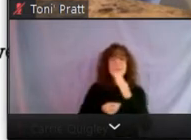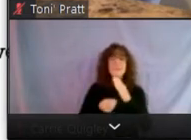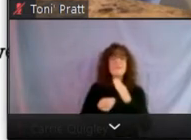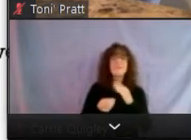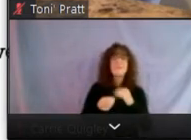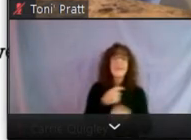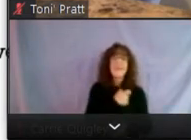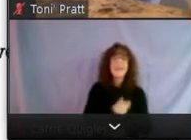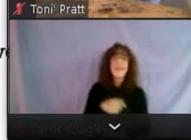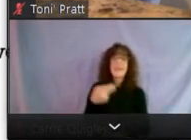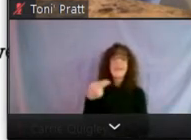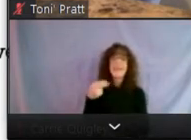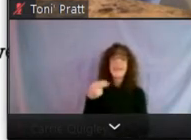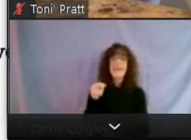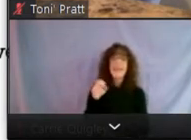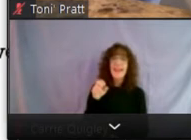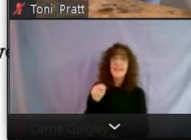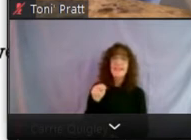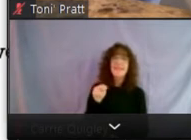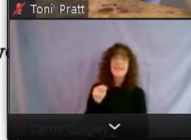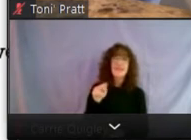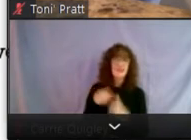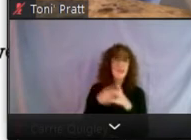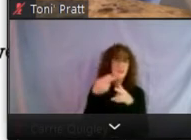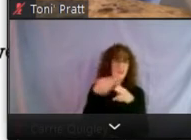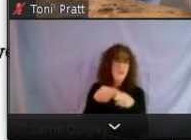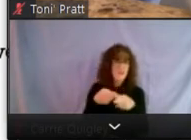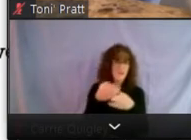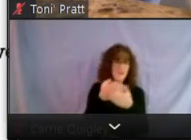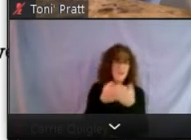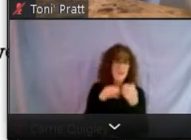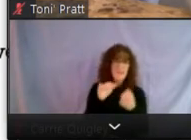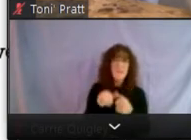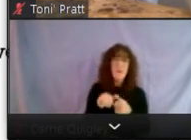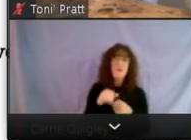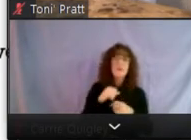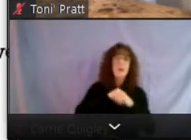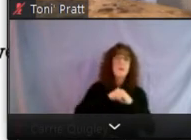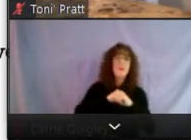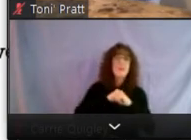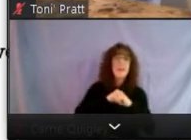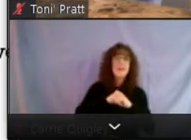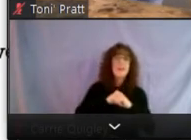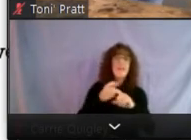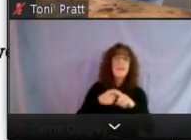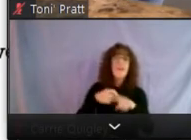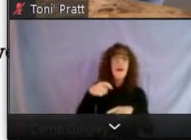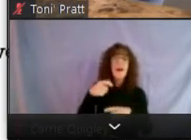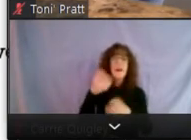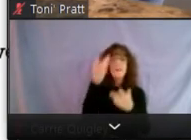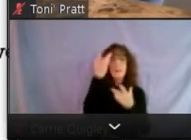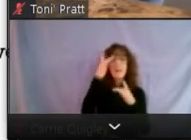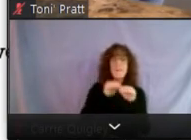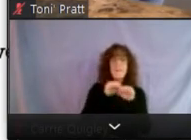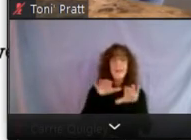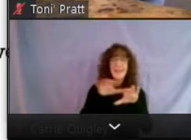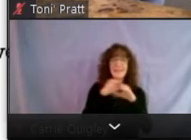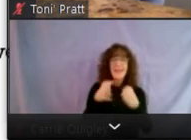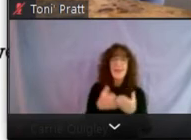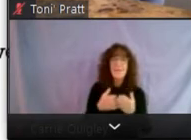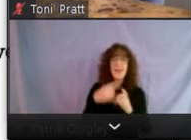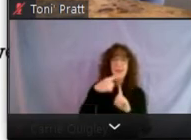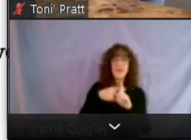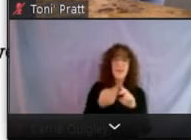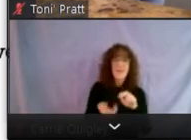Delegate Henson began to mention some of them. Um, the protection from pandemic rent hikes is not